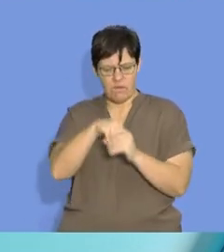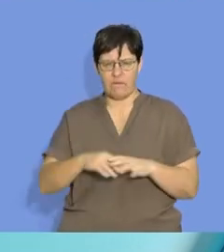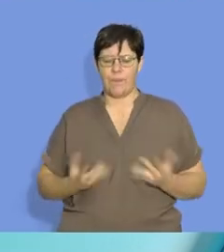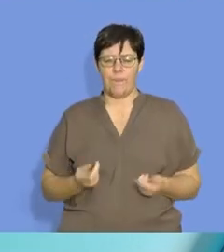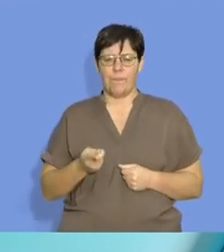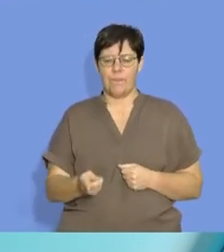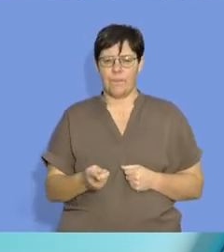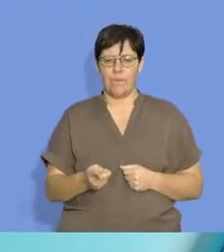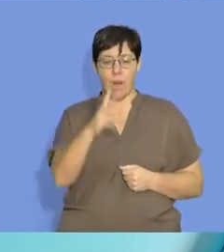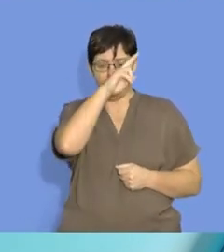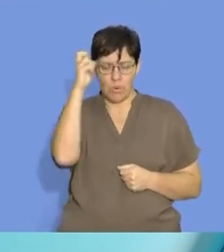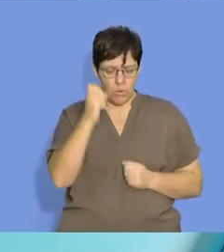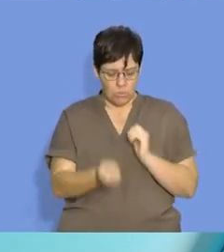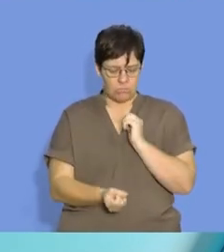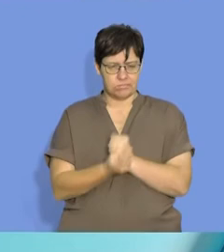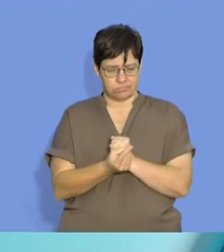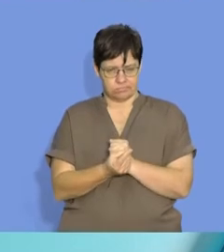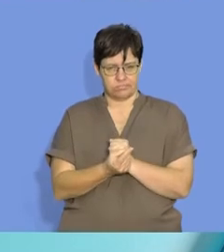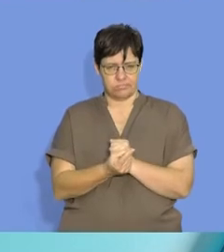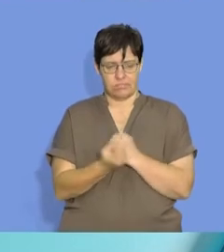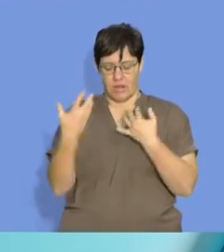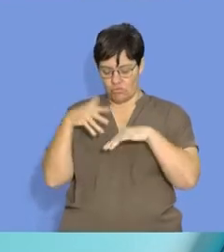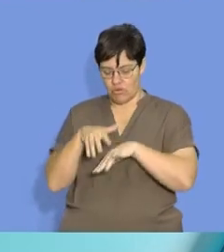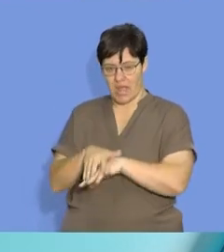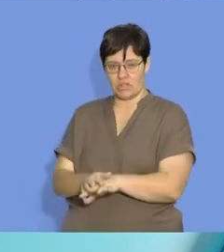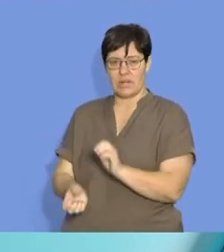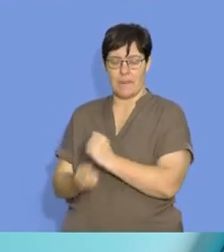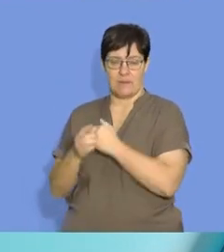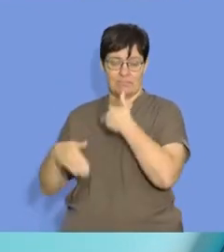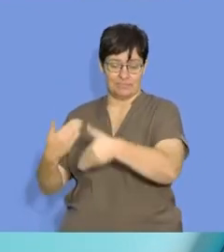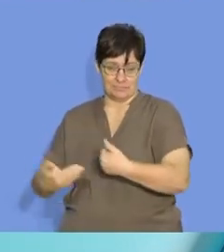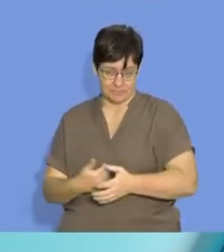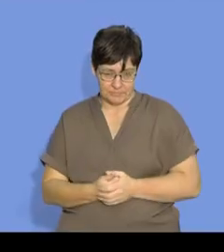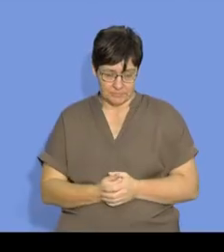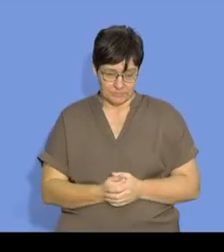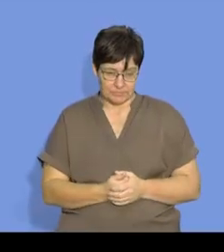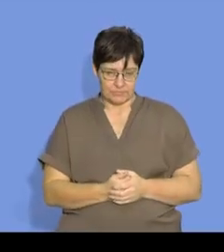and what happens to the blue particle as the reaction goes on.